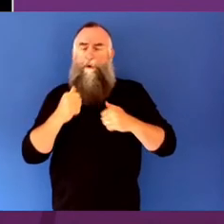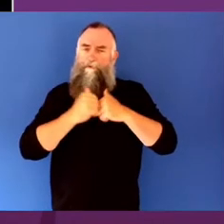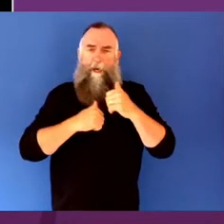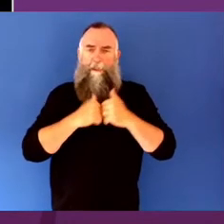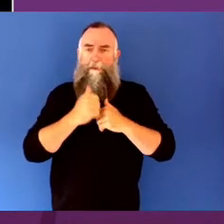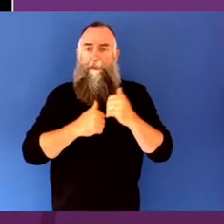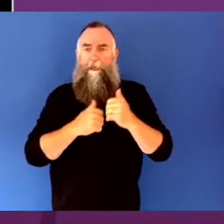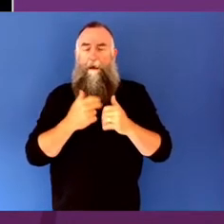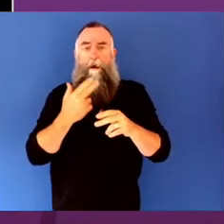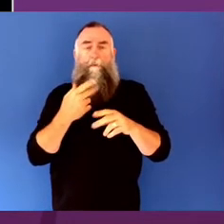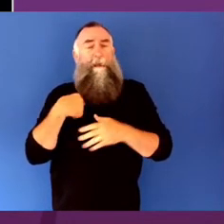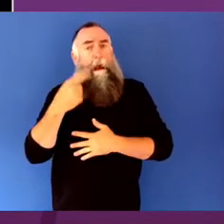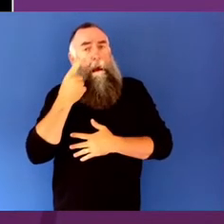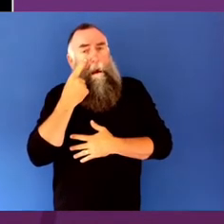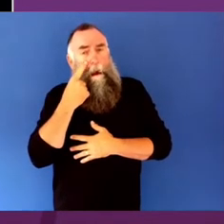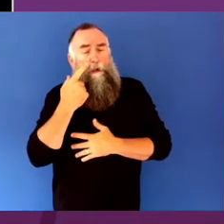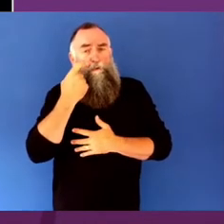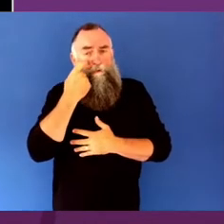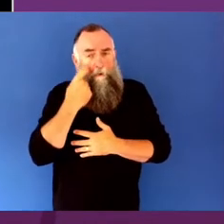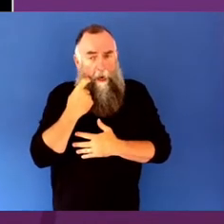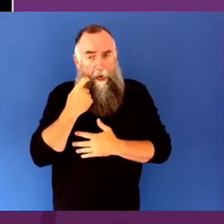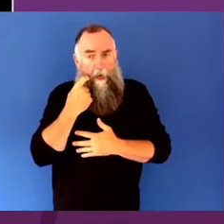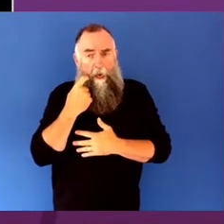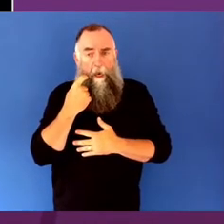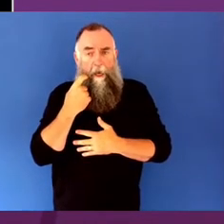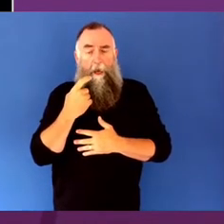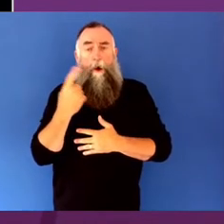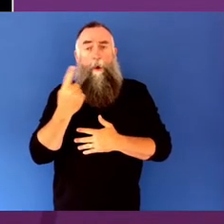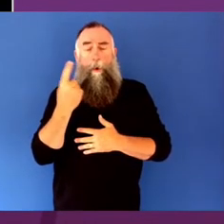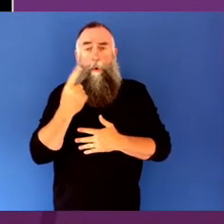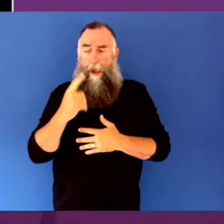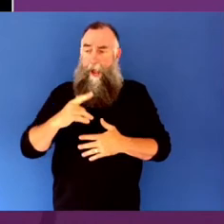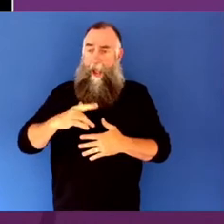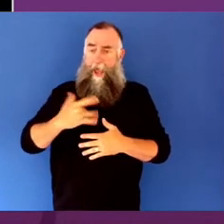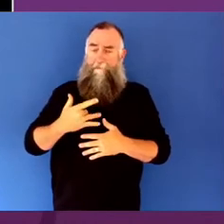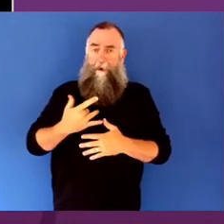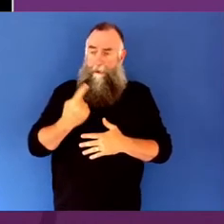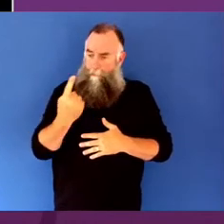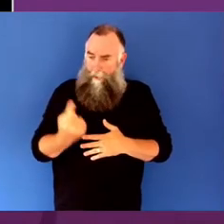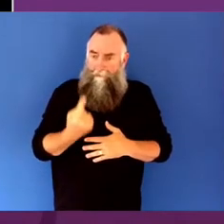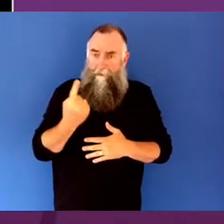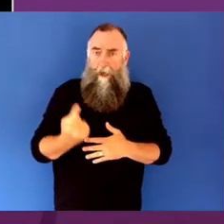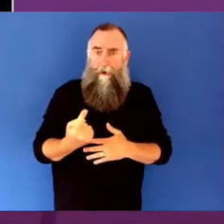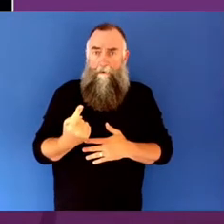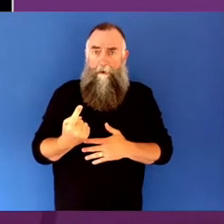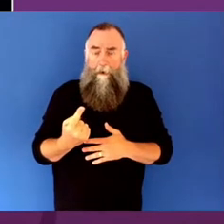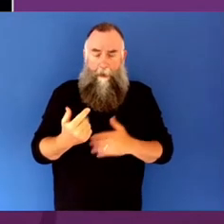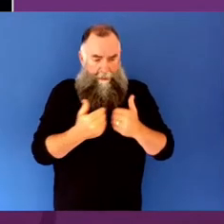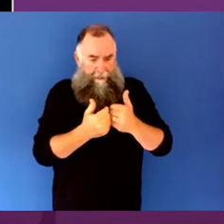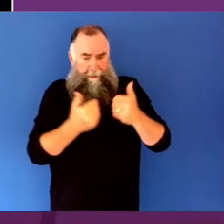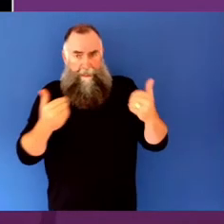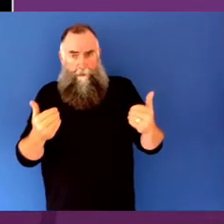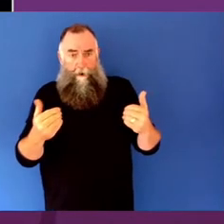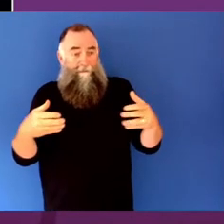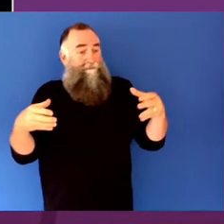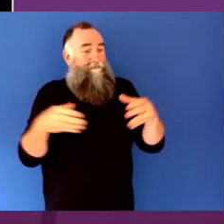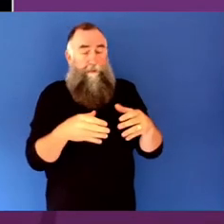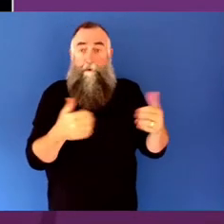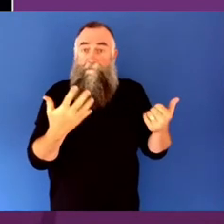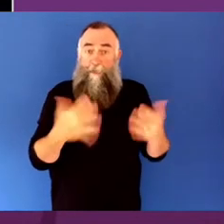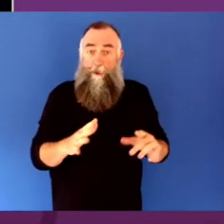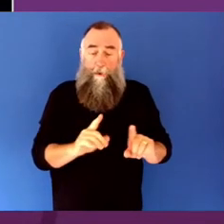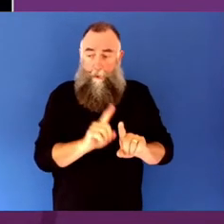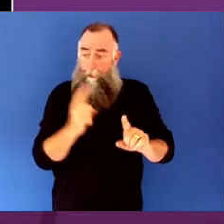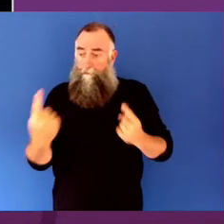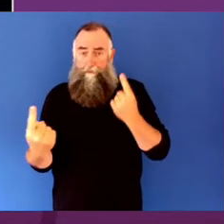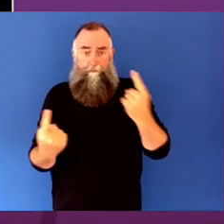of us in isolation from others. The requirements of the lockdown through the